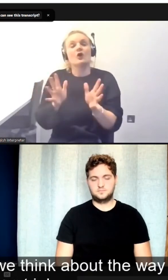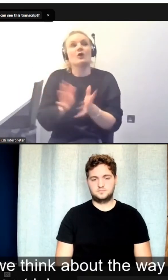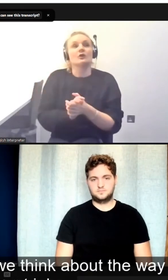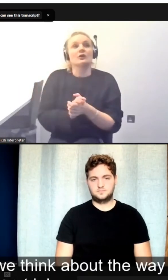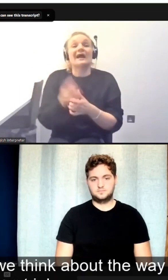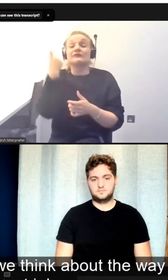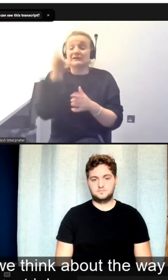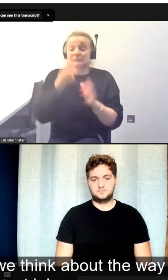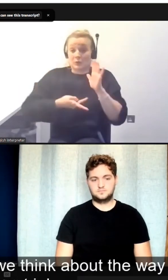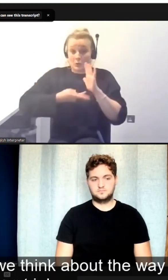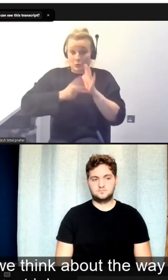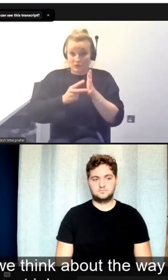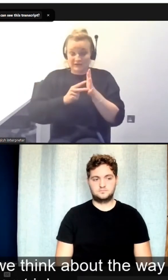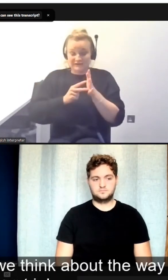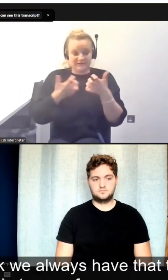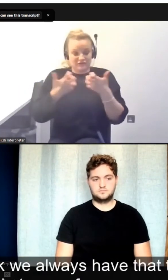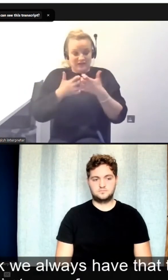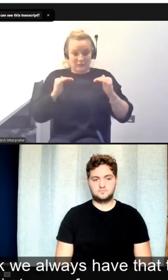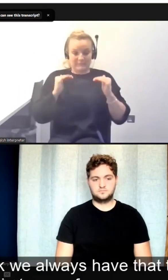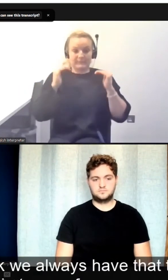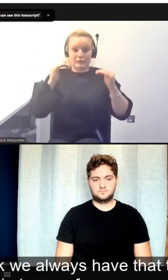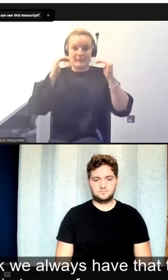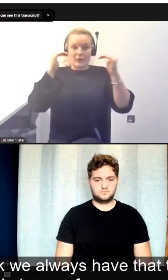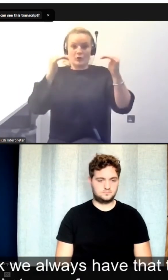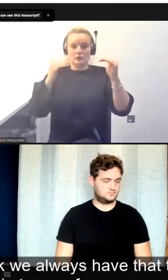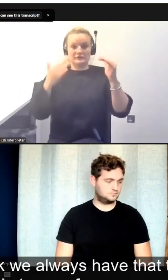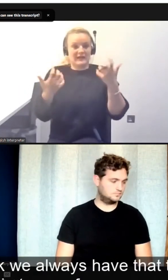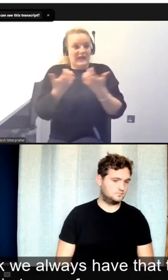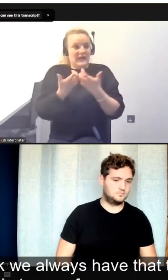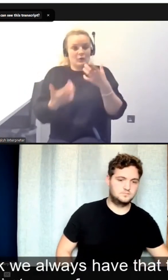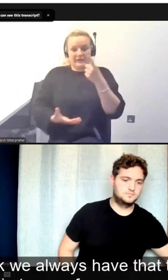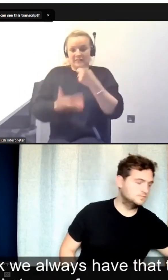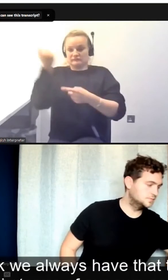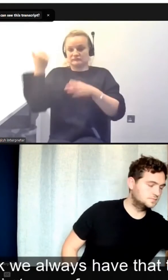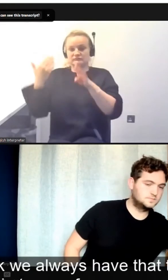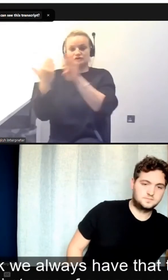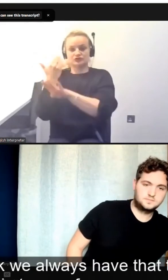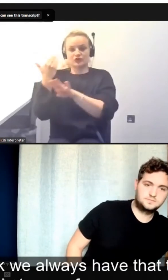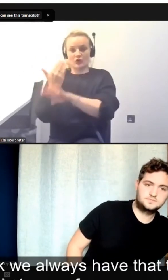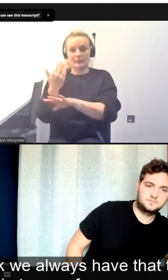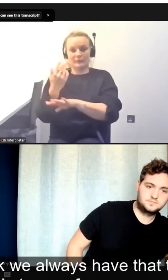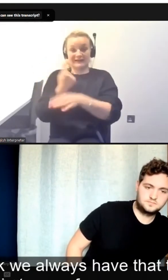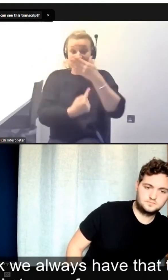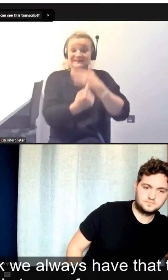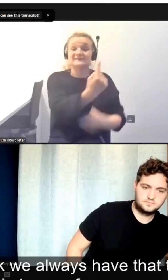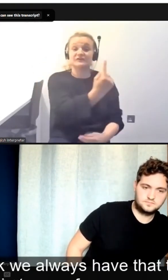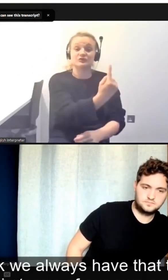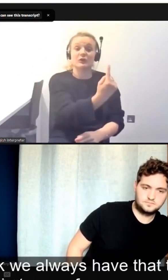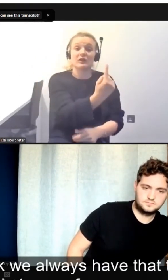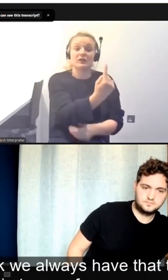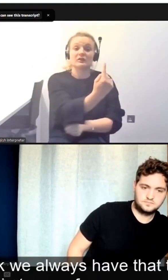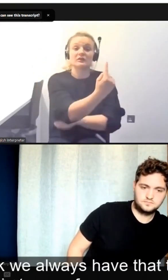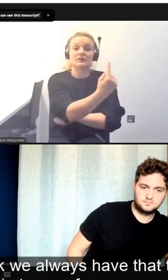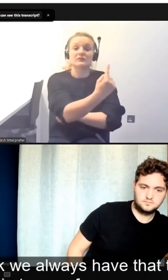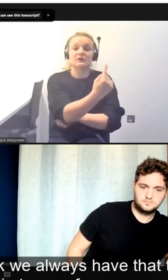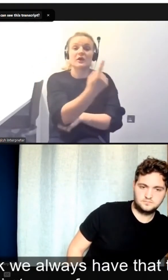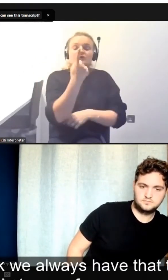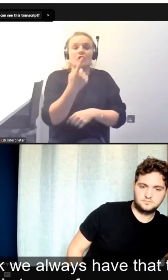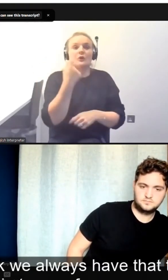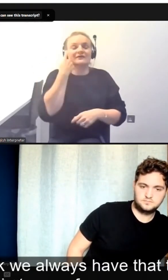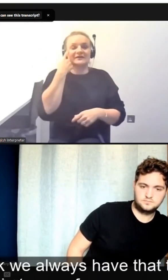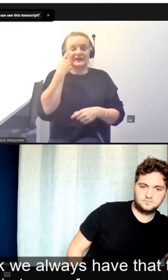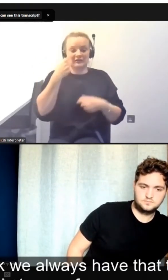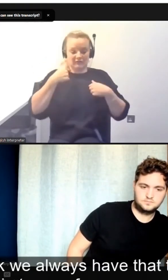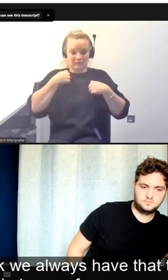we get promoted and we get jobs, it is as an individual, is it not? So I think we always have that tension